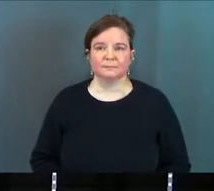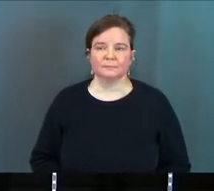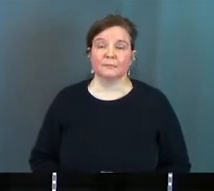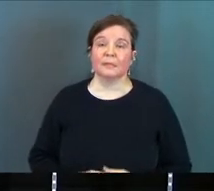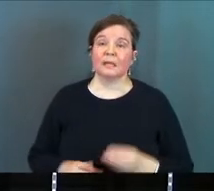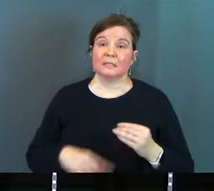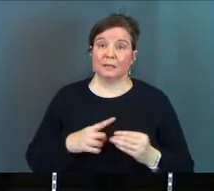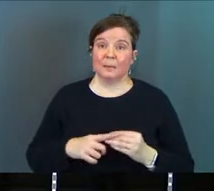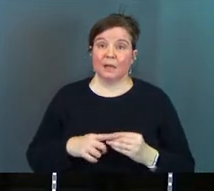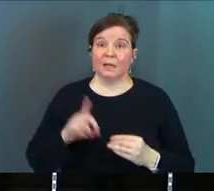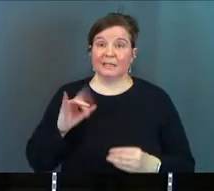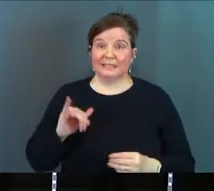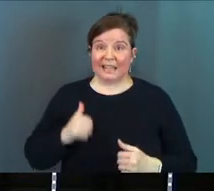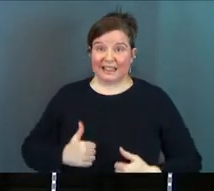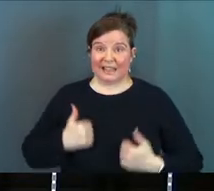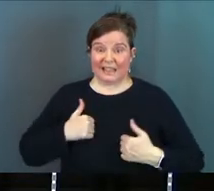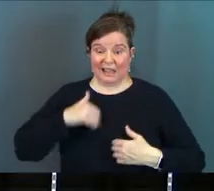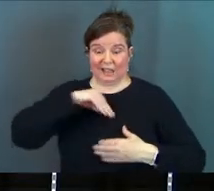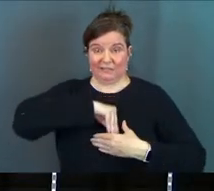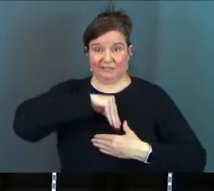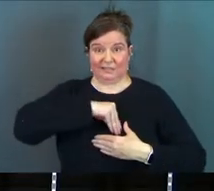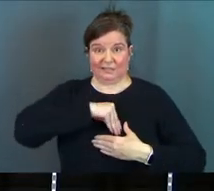It's about, how the life change happen?